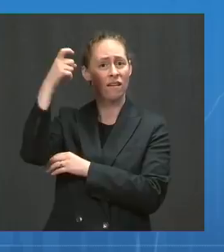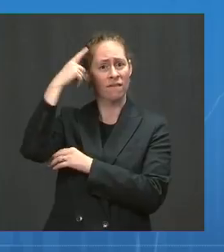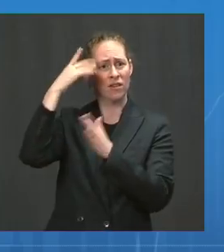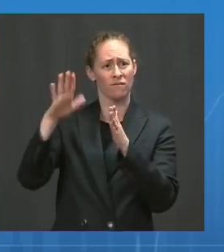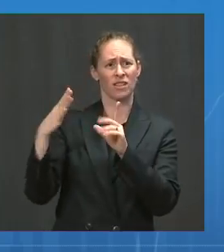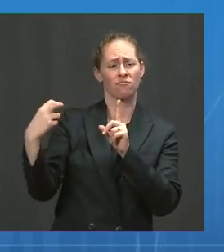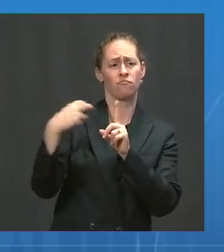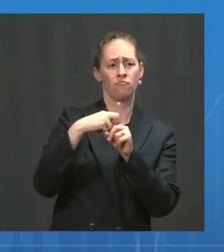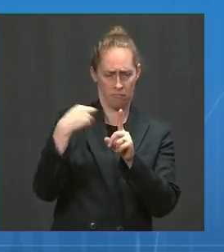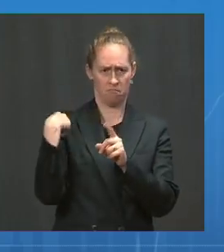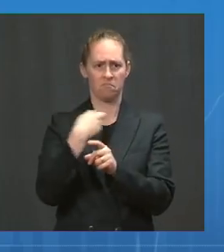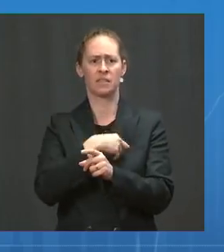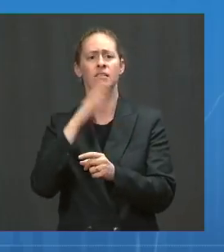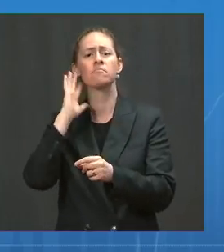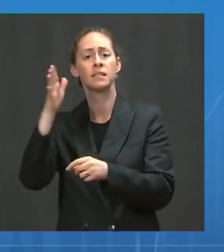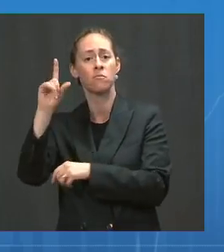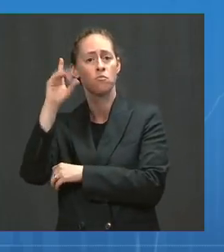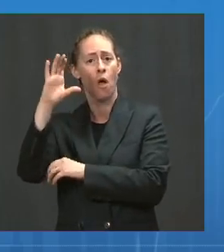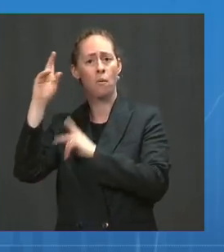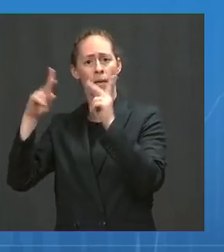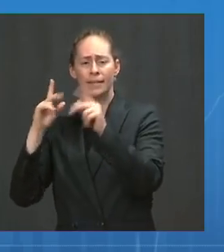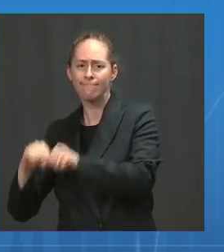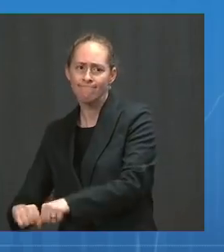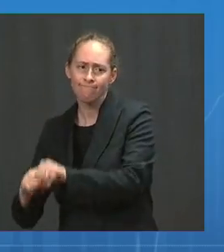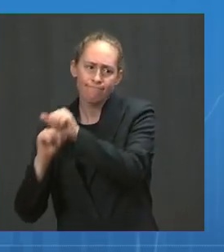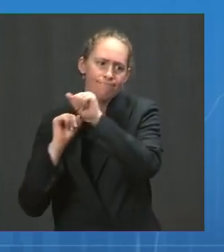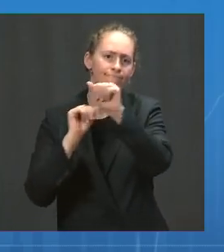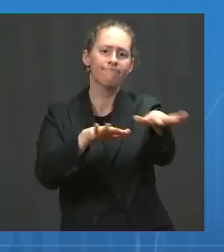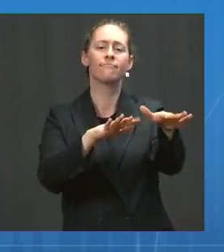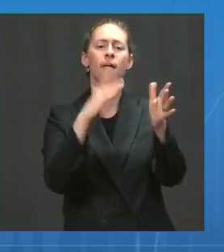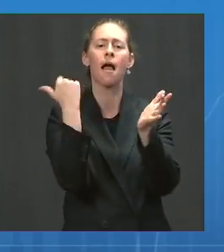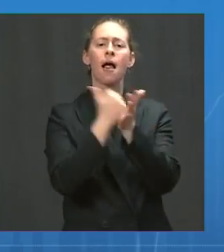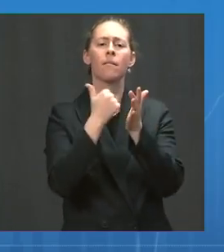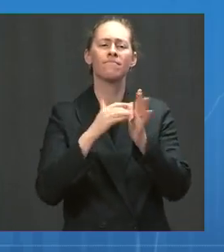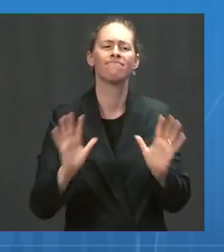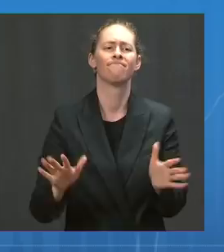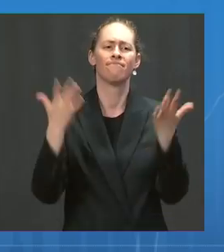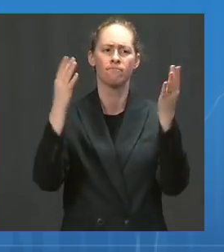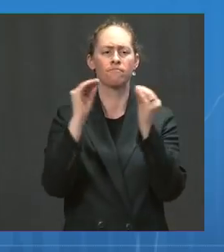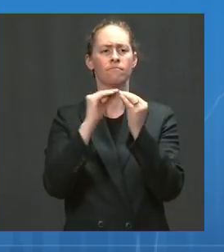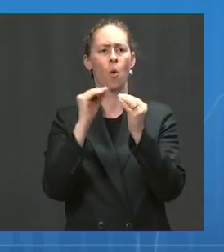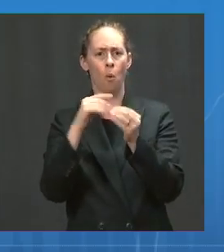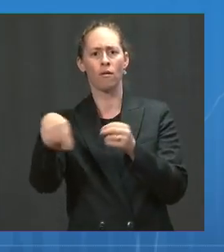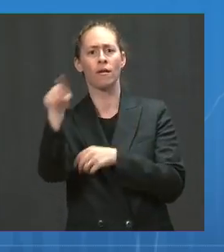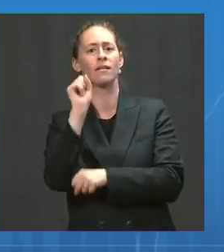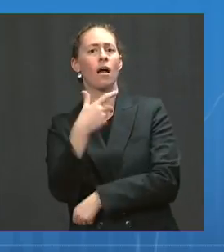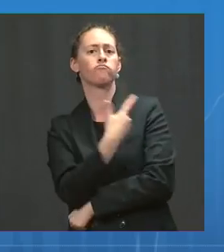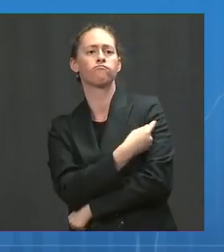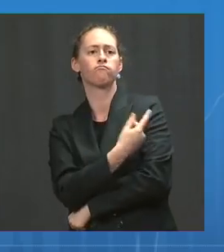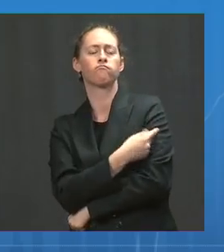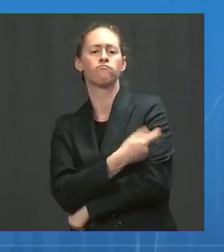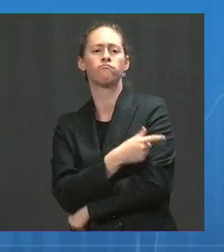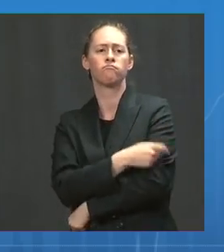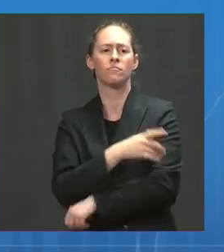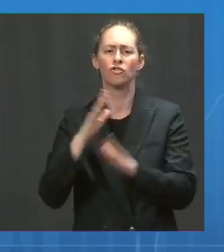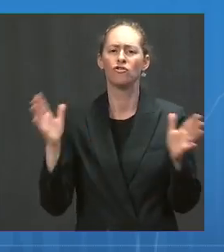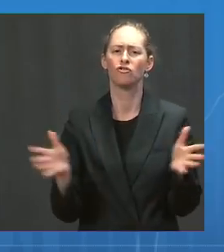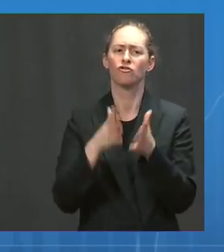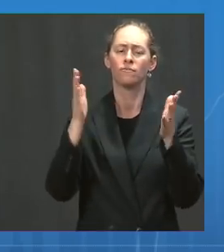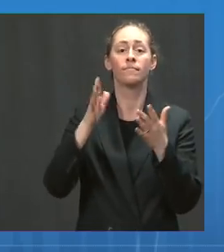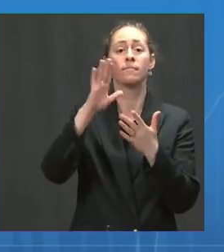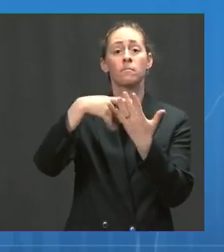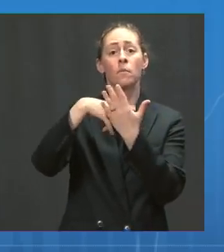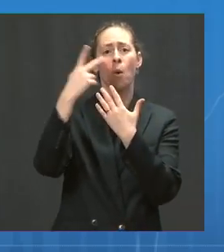state to help enhance vaccine access and support vaccine outreach efforts. And we're providing